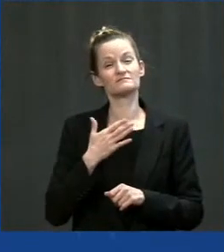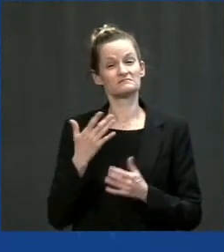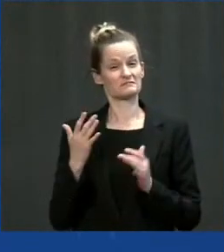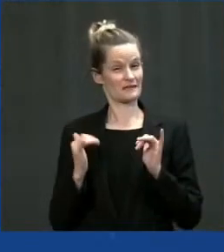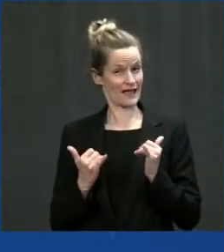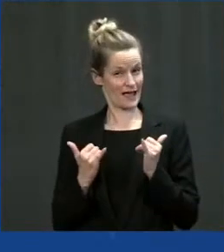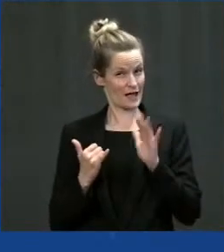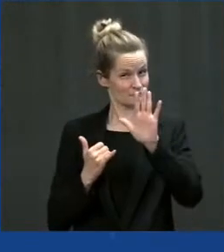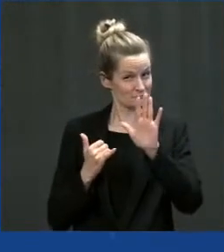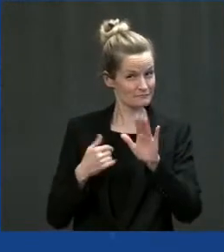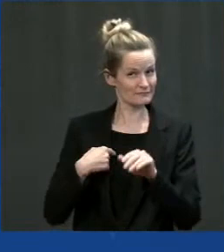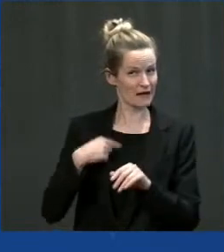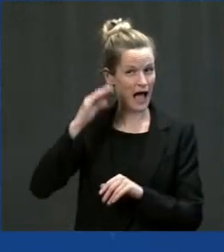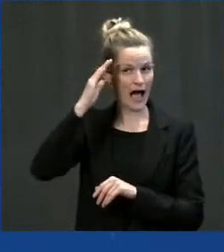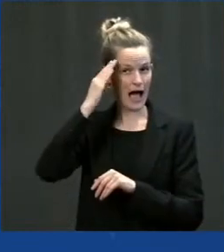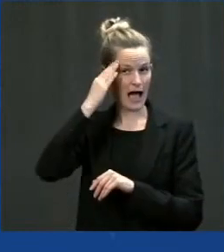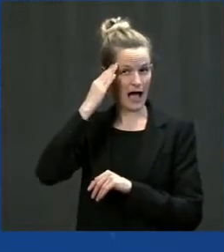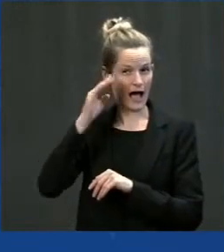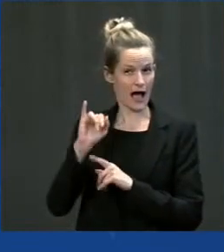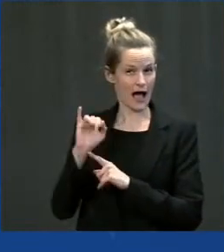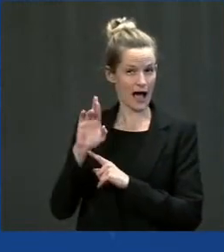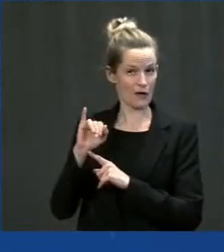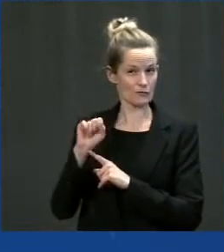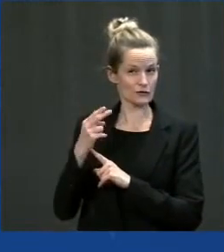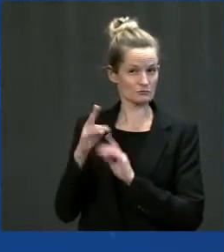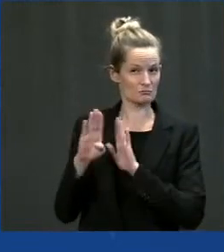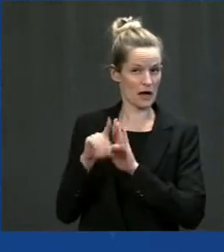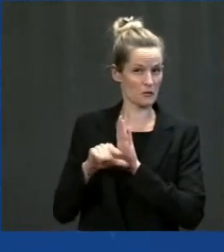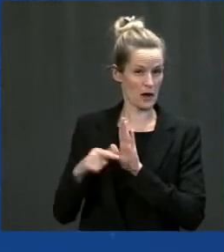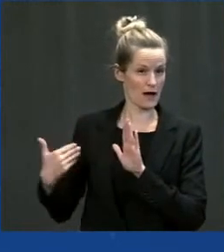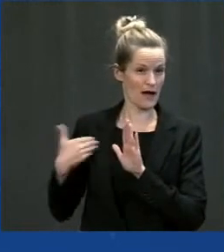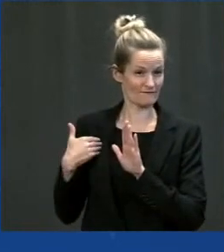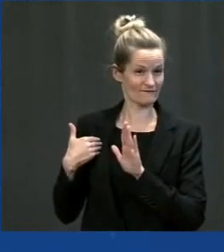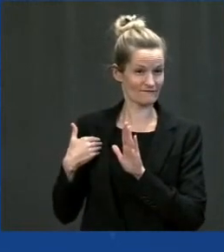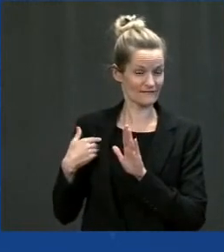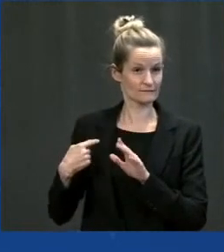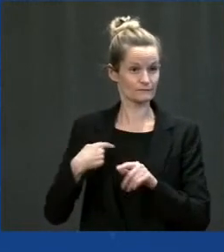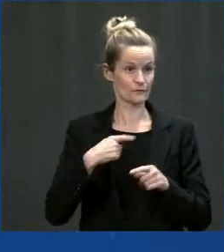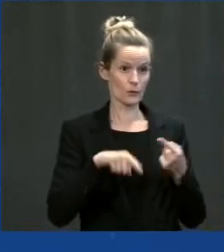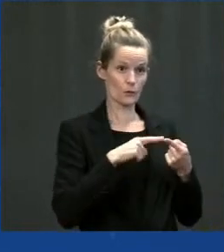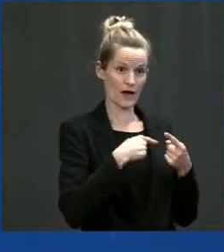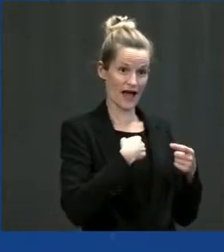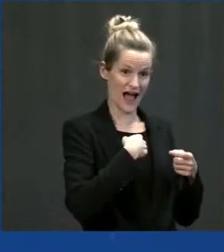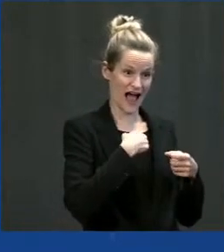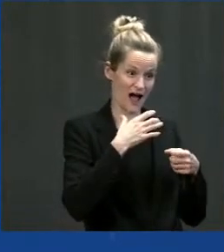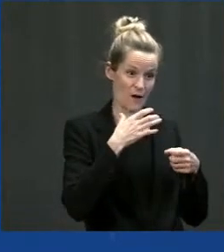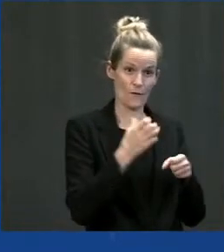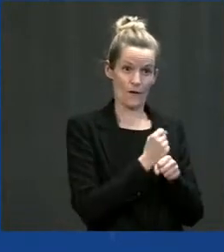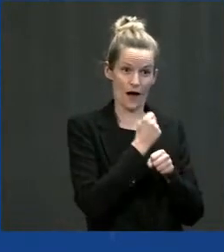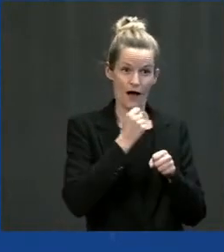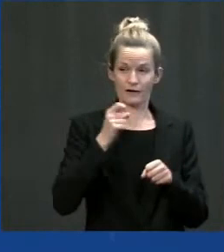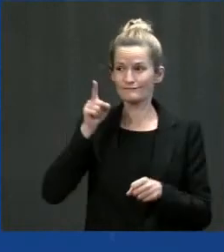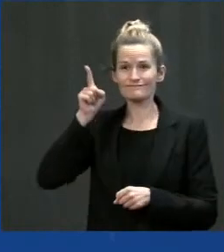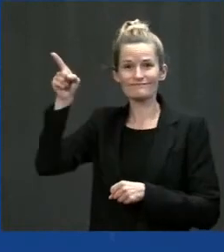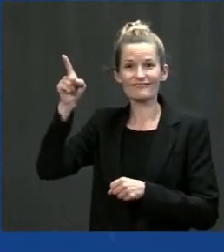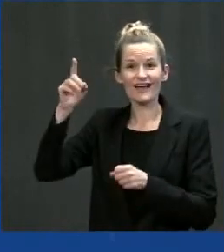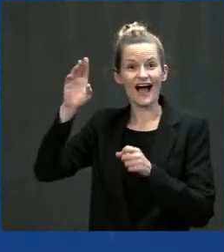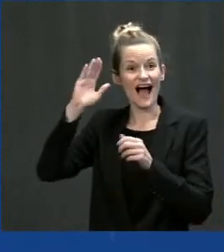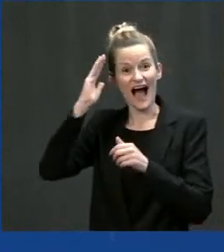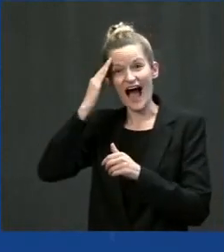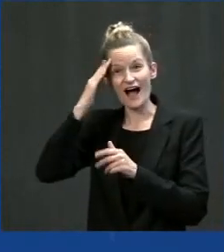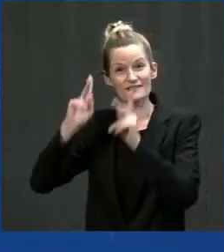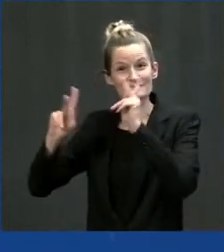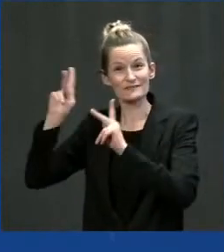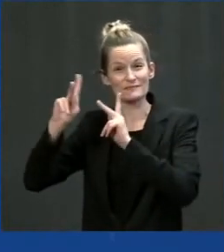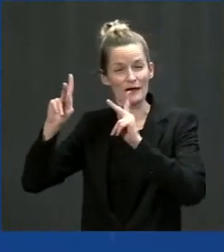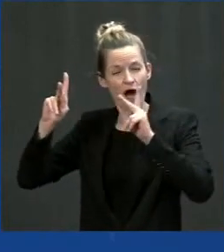ringing bells in Ireland and painting my picture on the side of buildings and the like. But the Taoiseach of Ireland, the prime minister of Ireland said